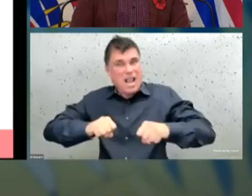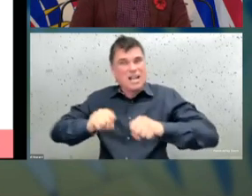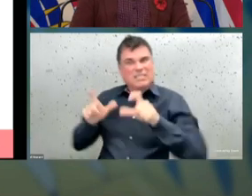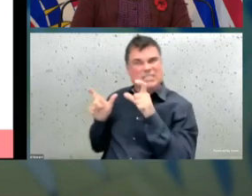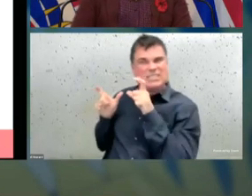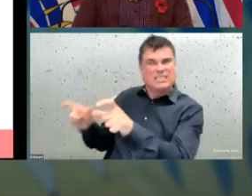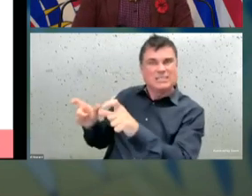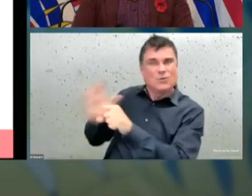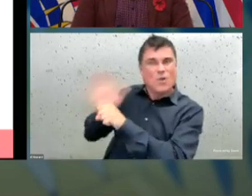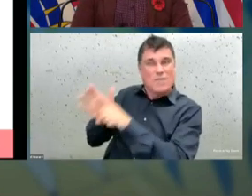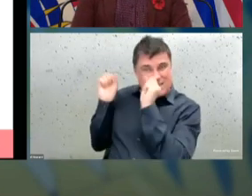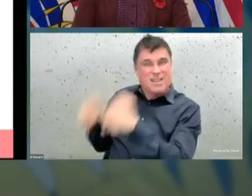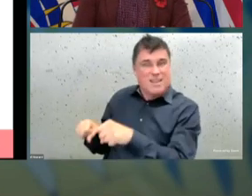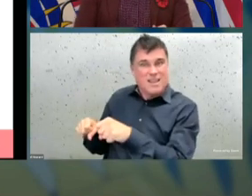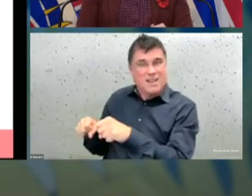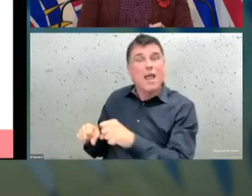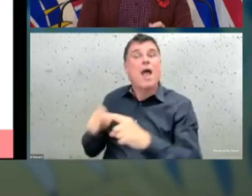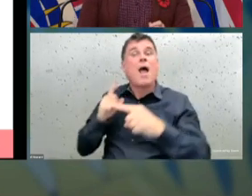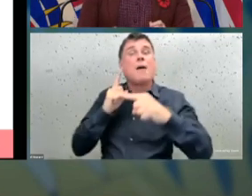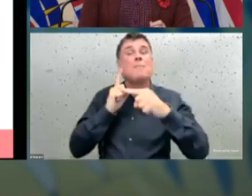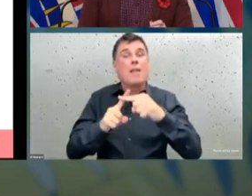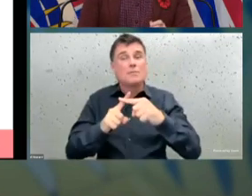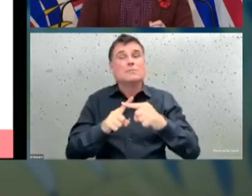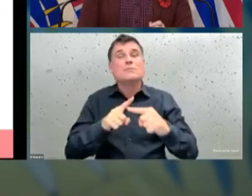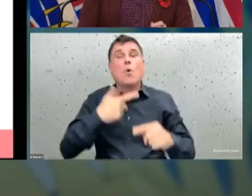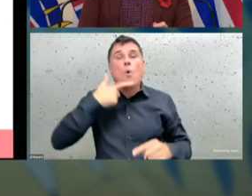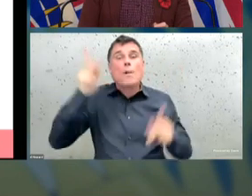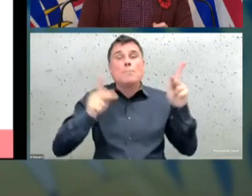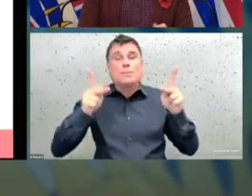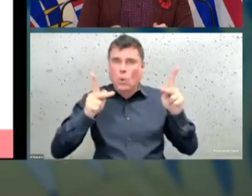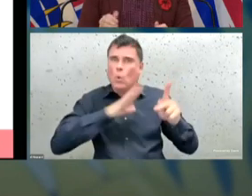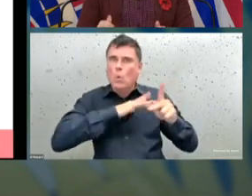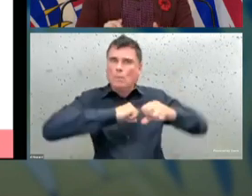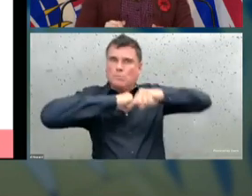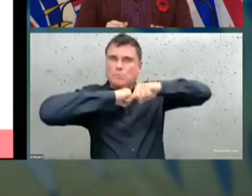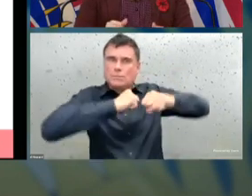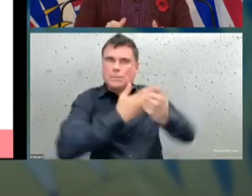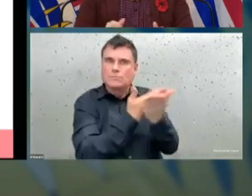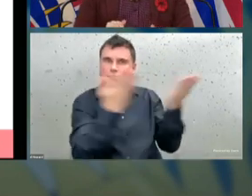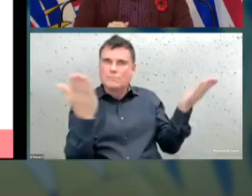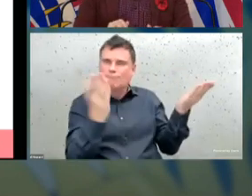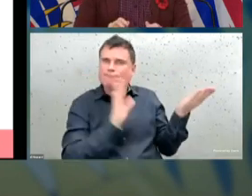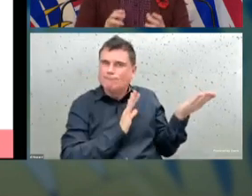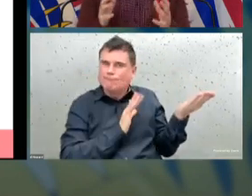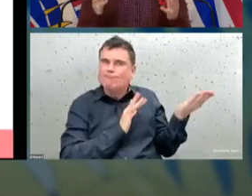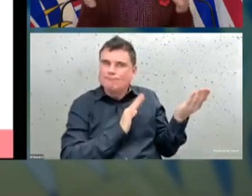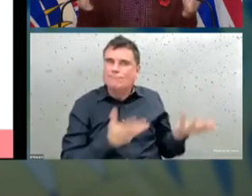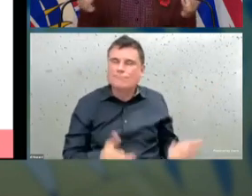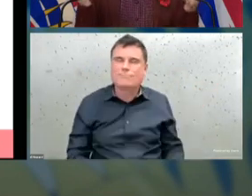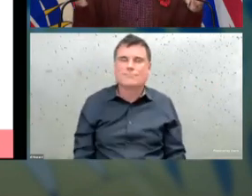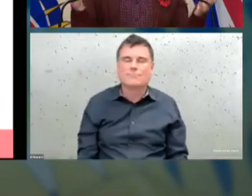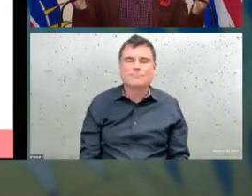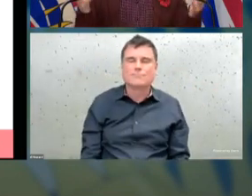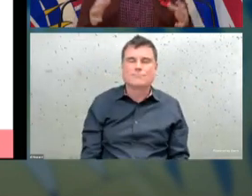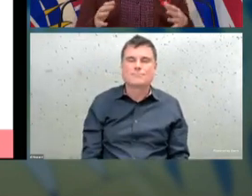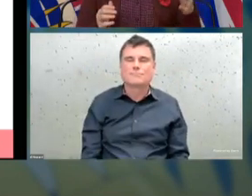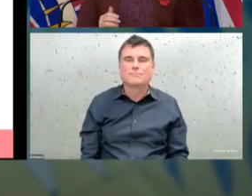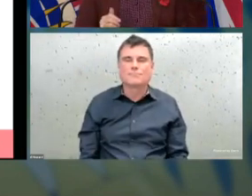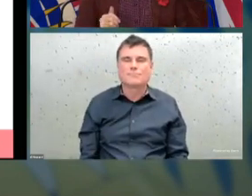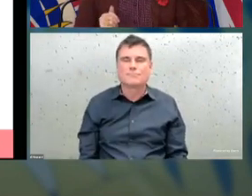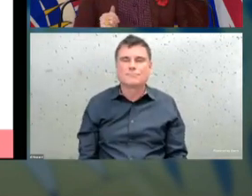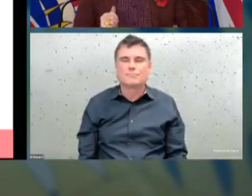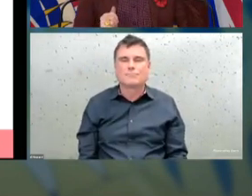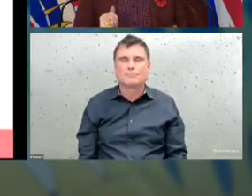And this is really putting it all together. When we look at it by age, so this is adjusted for age.